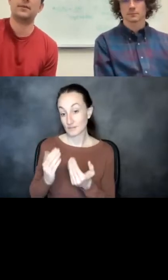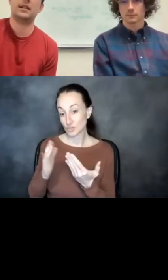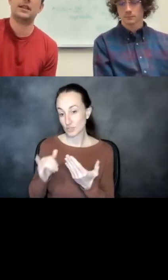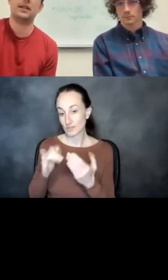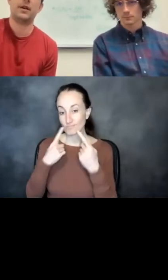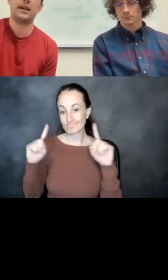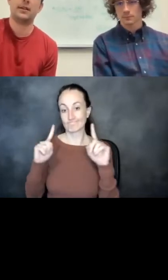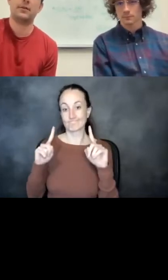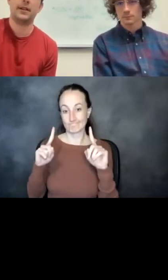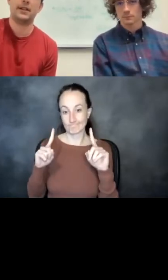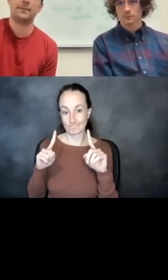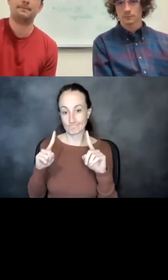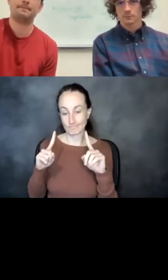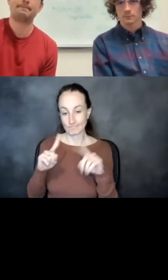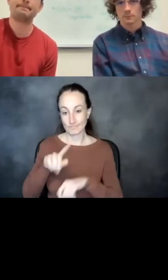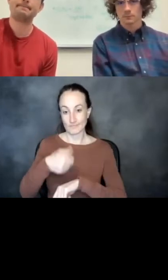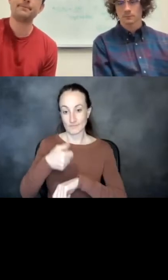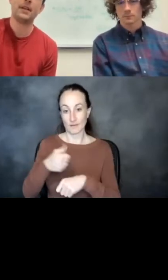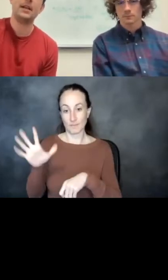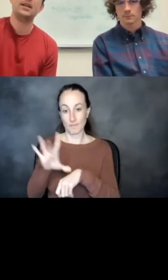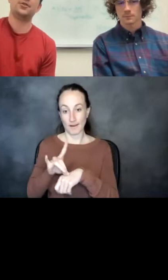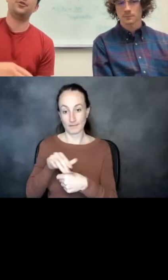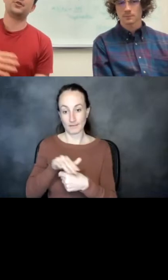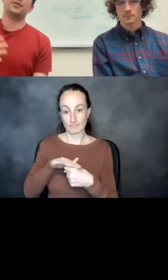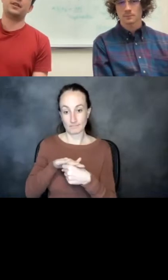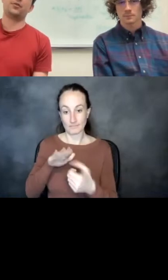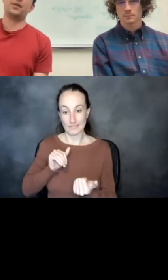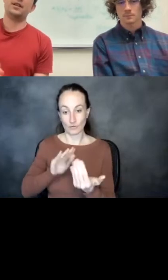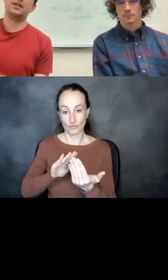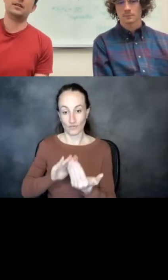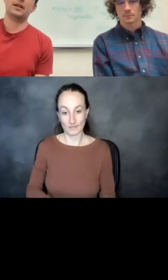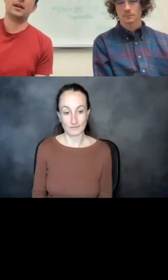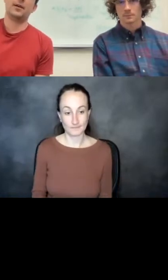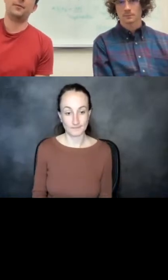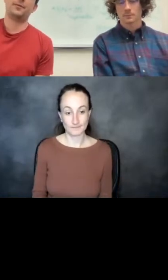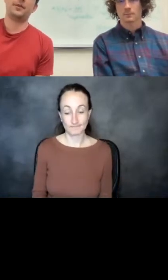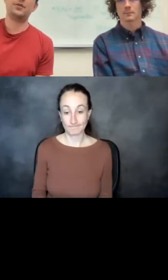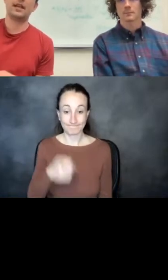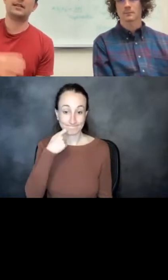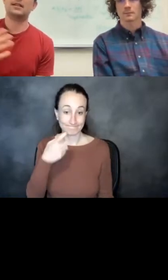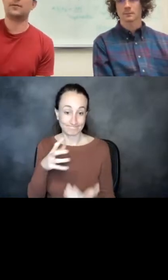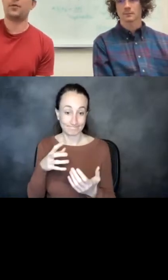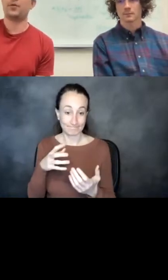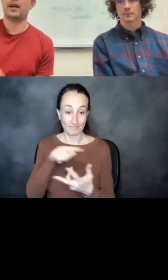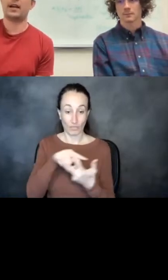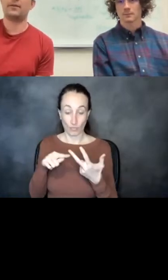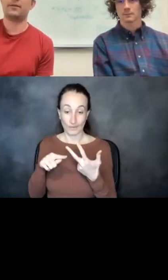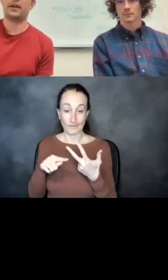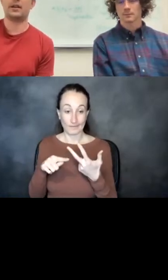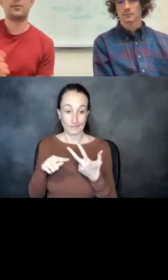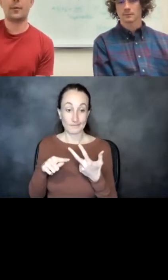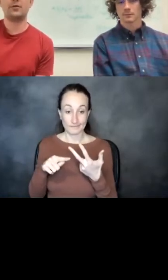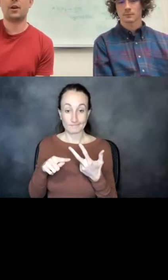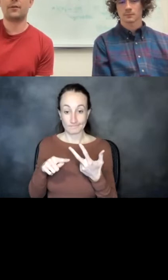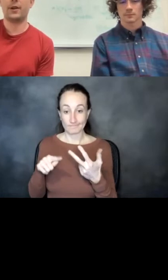successfully extended the binding interface. So those are the three use cases for which we have